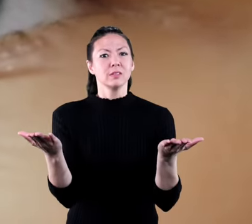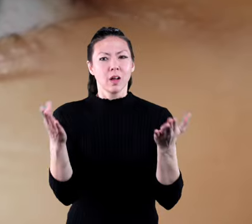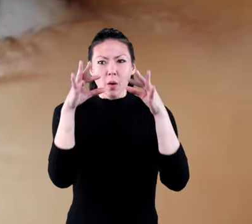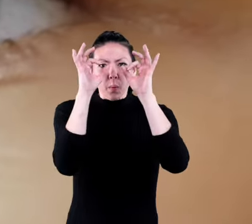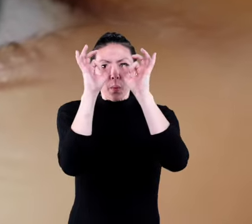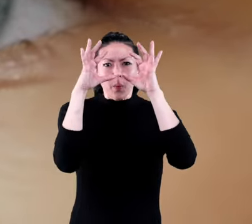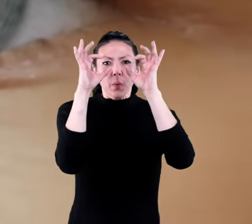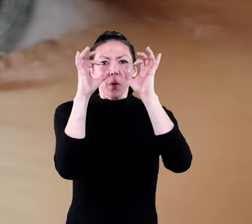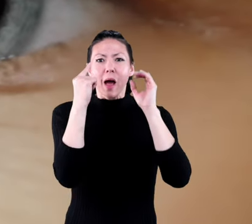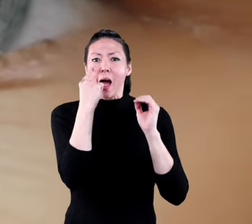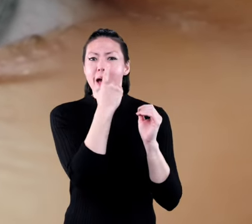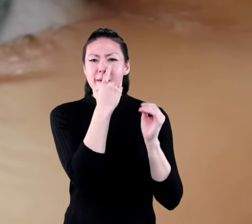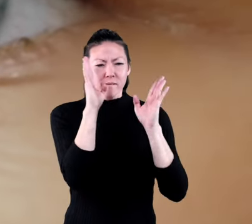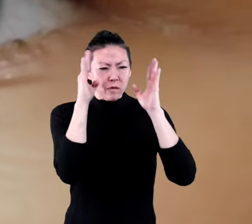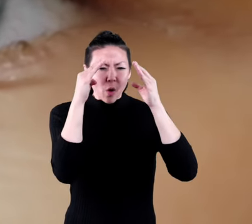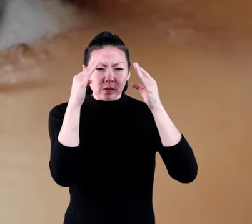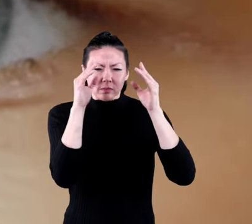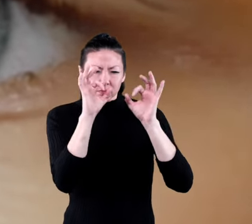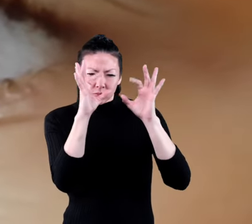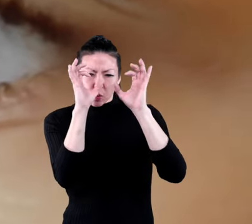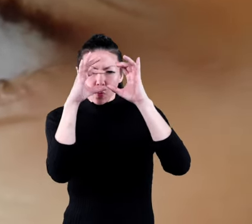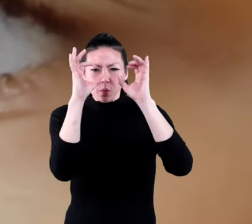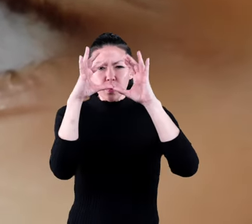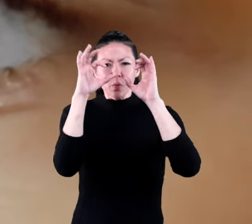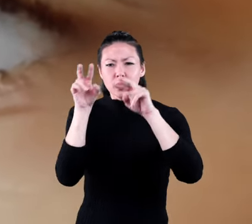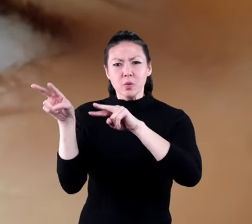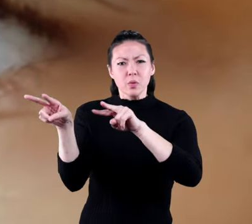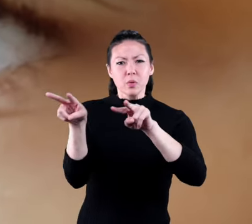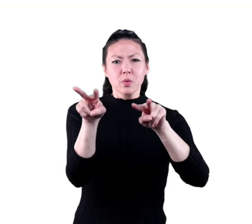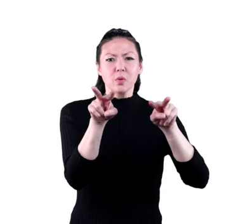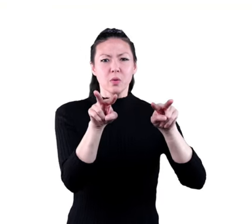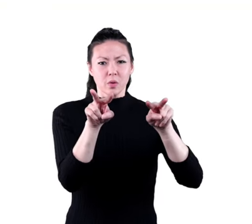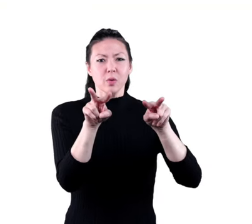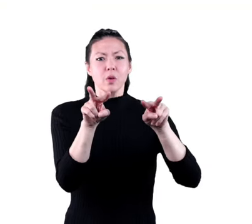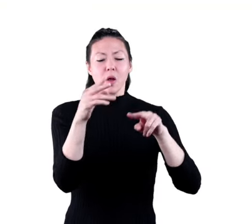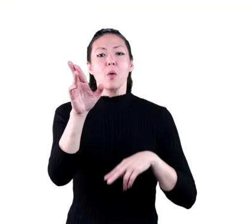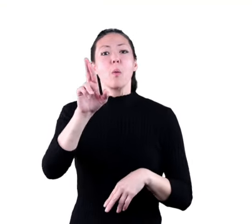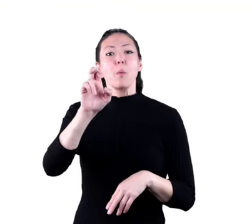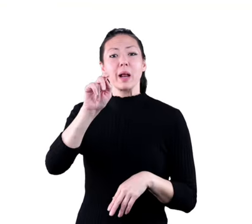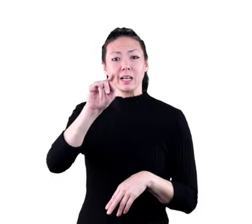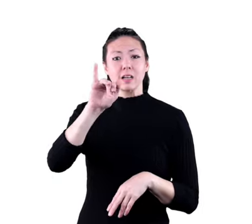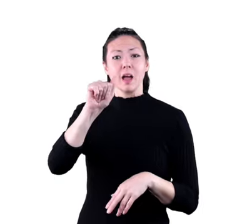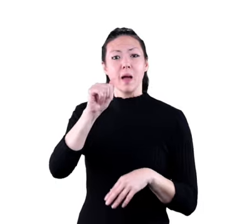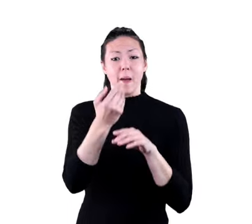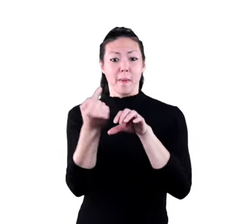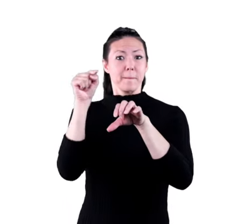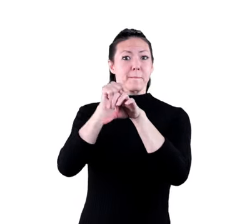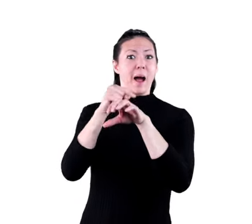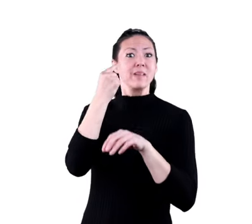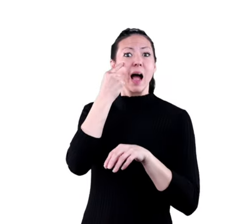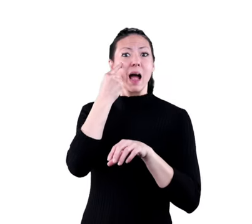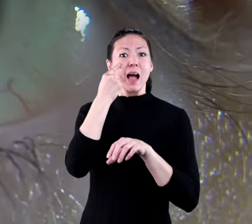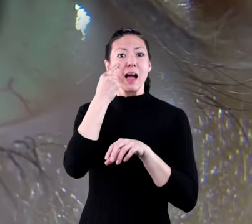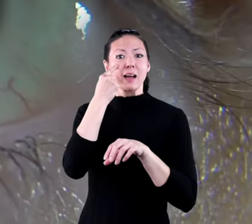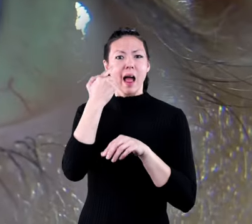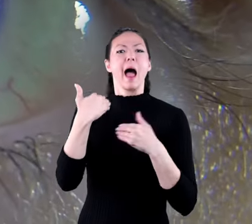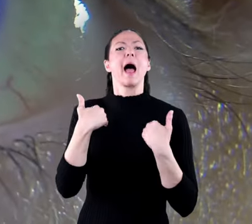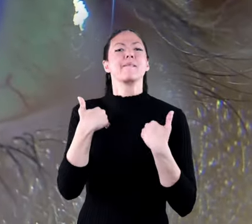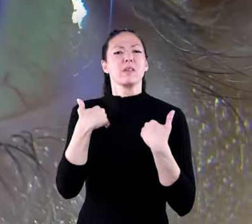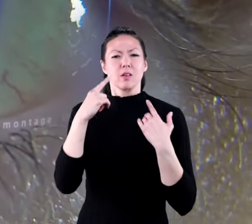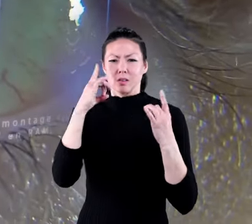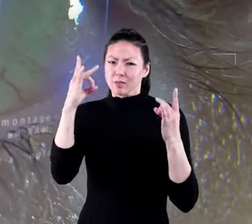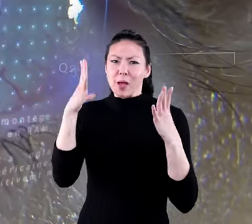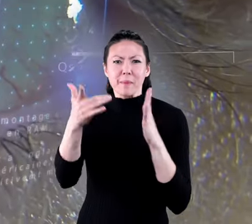pupils the front of your eye then focuses those images onto your retina or the back of your eye your